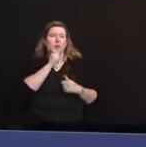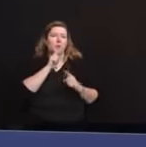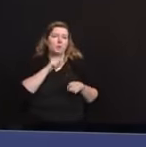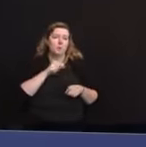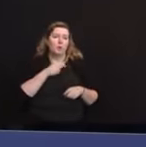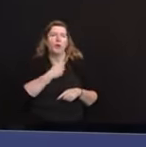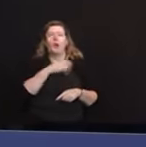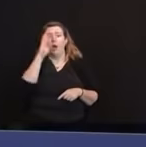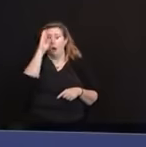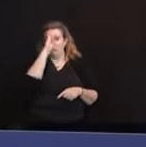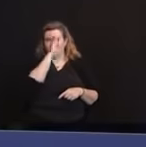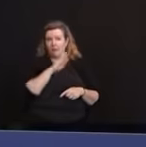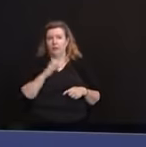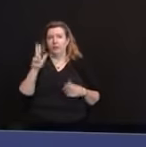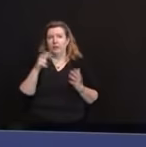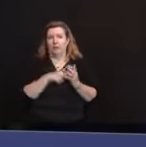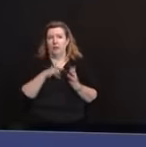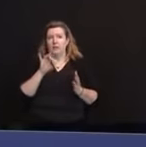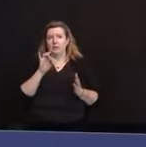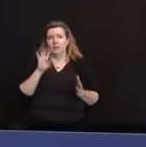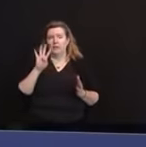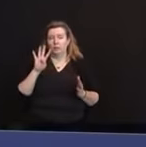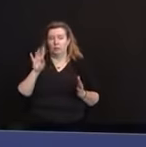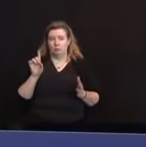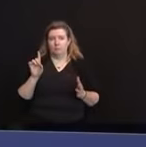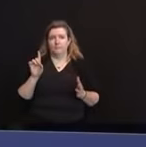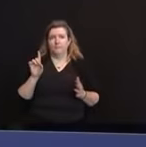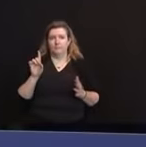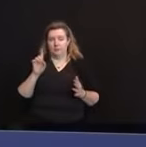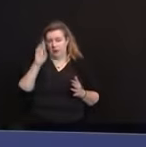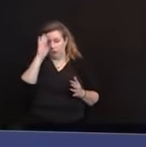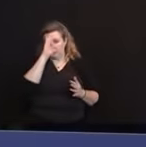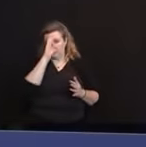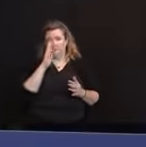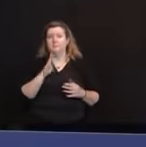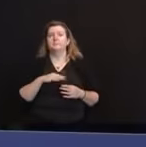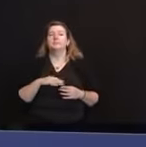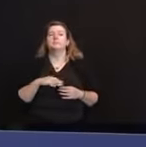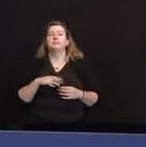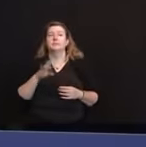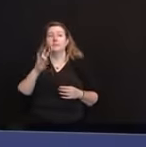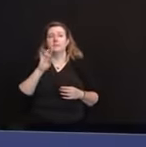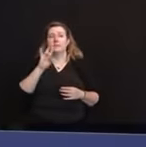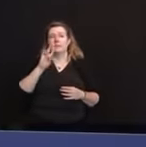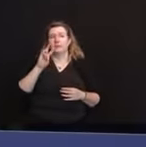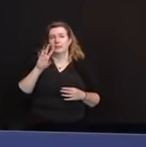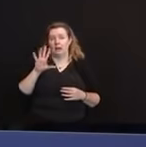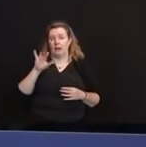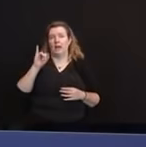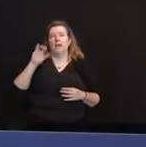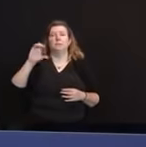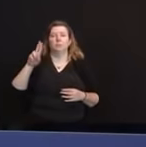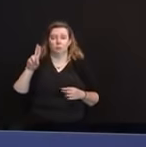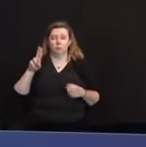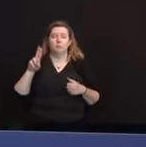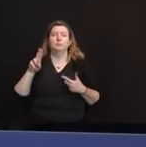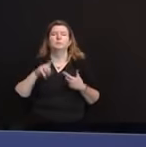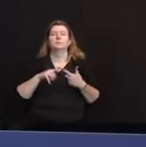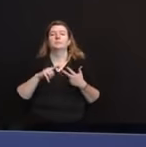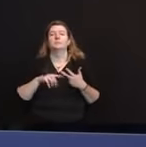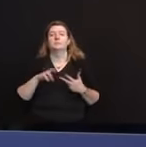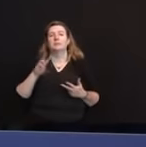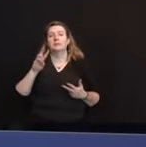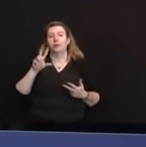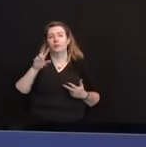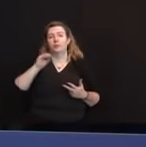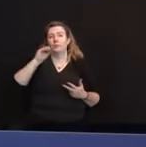,841 hospitalizations with 765 individuals in critical care and 63%